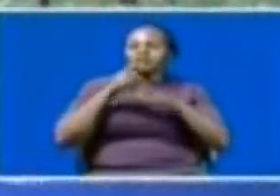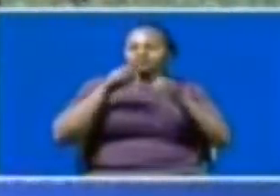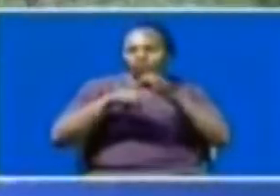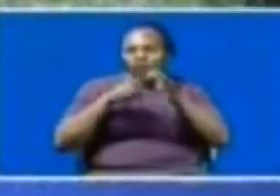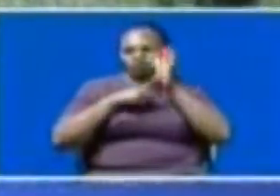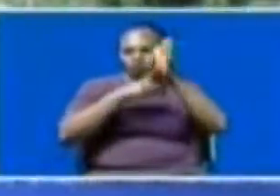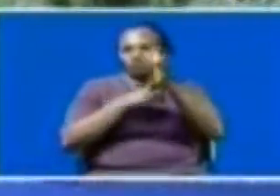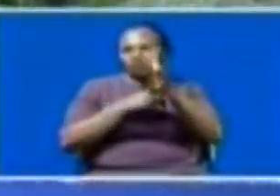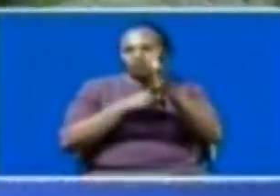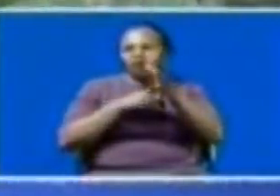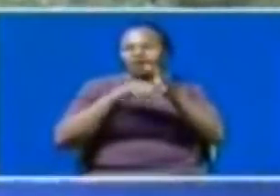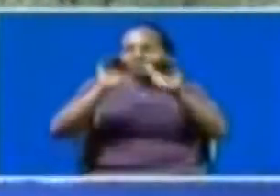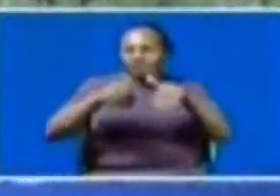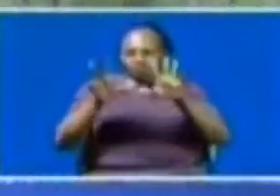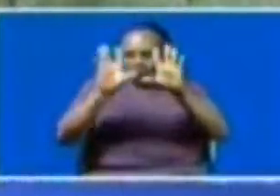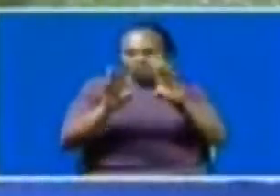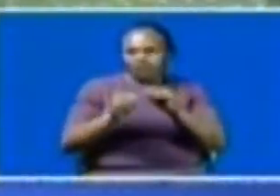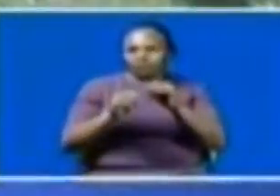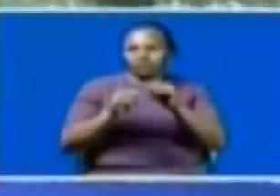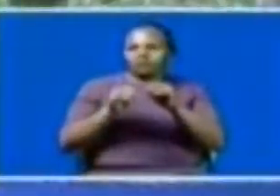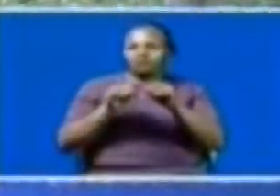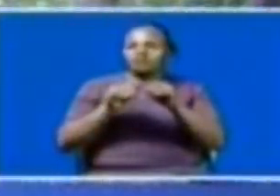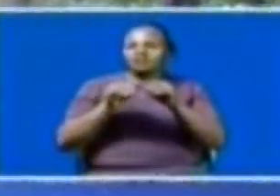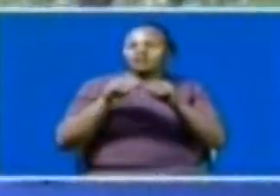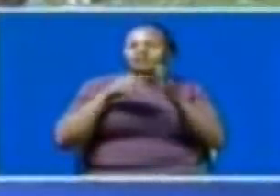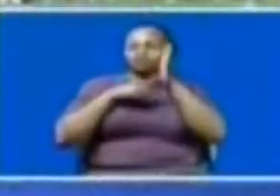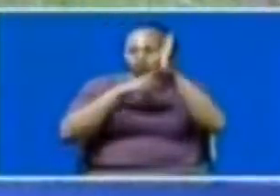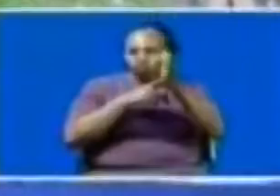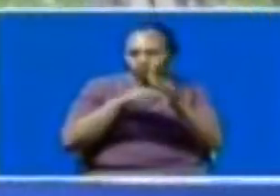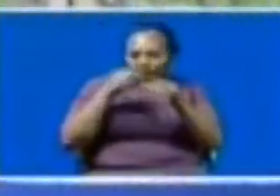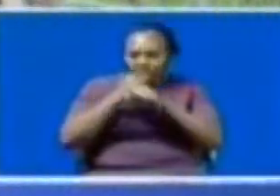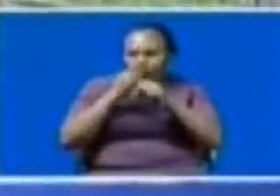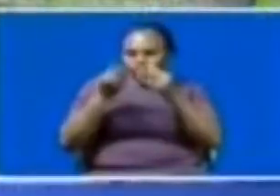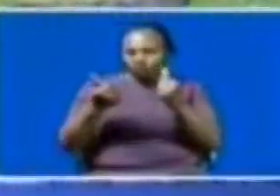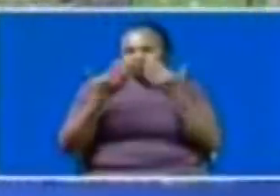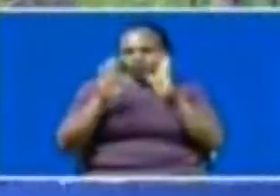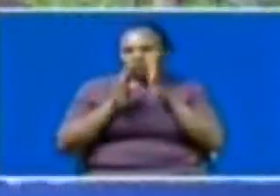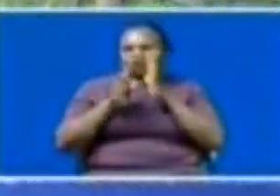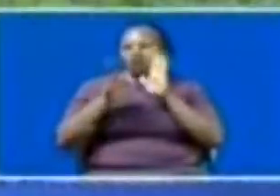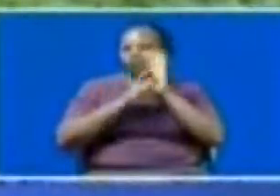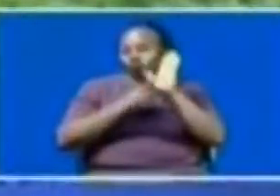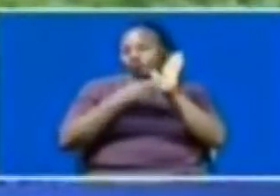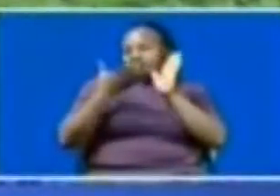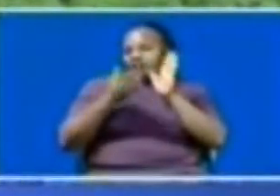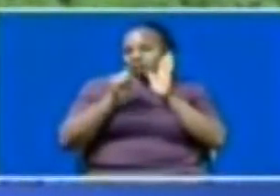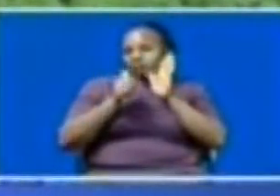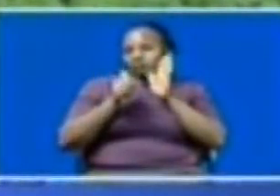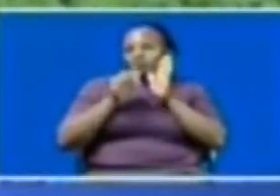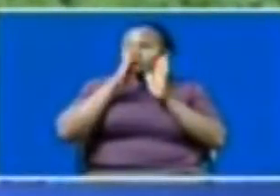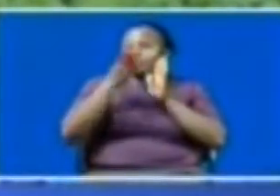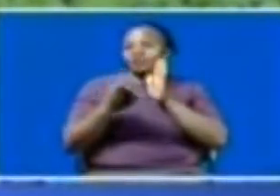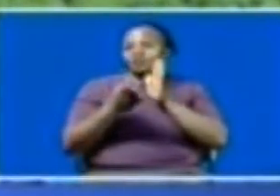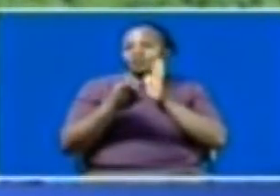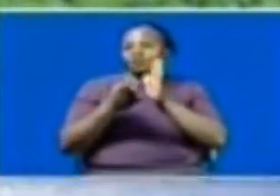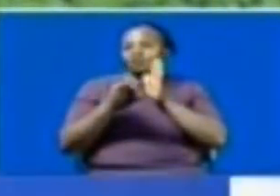identified in the Shamba system have been adequately addressed. One of the rules is that they will be there for